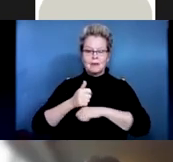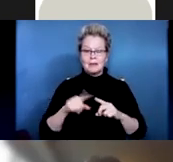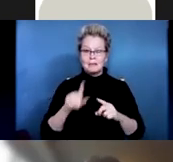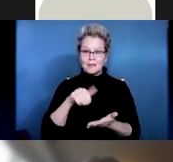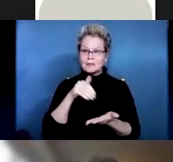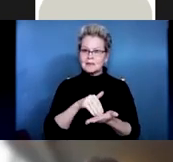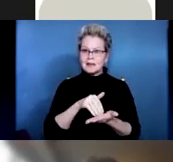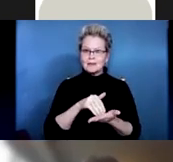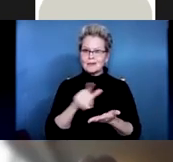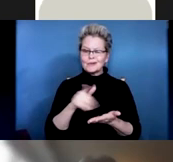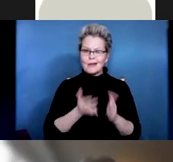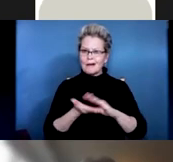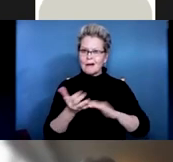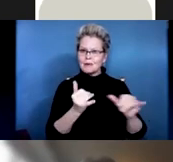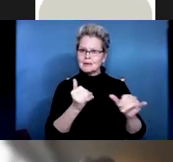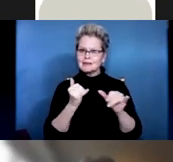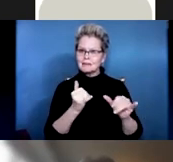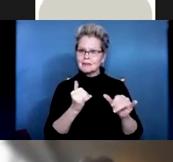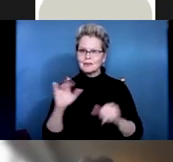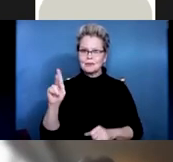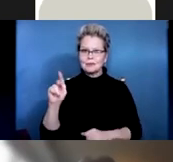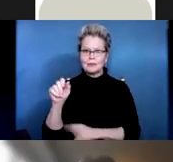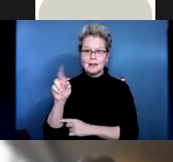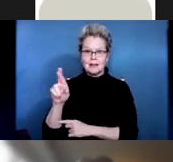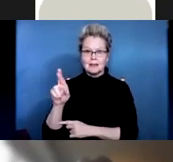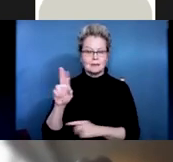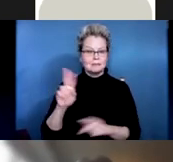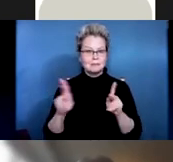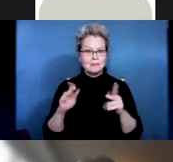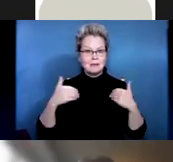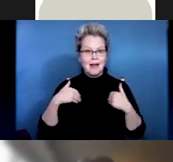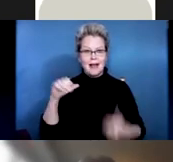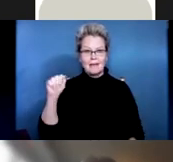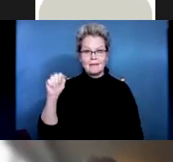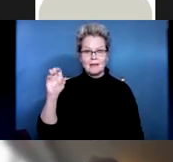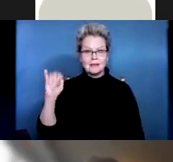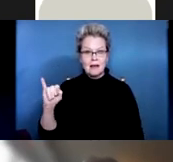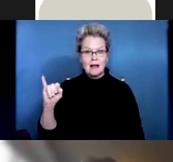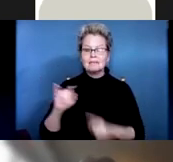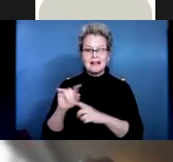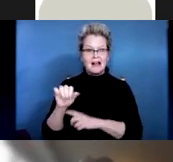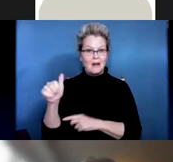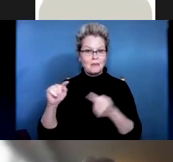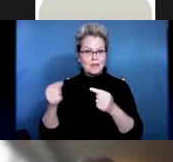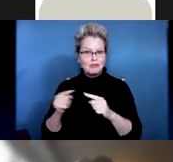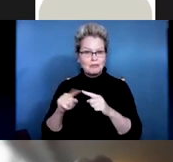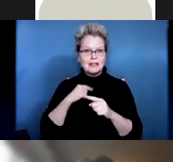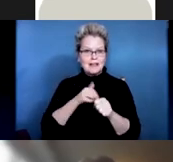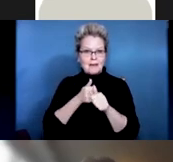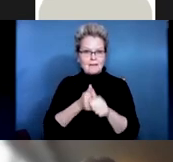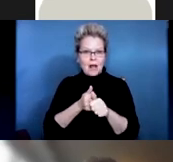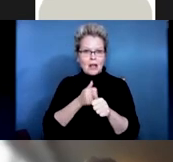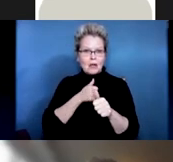Kessler. You know, following people with spinal cord injury from time and injury all the way through, collecting data and doing